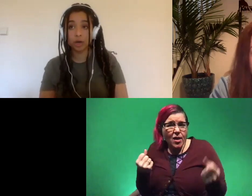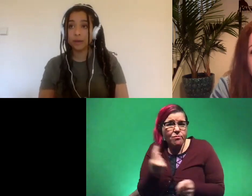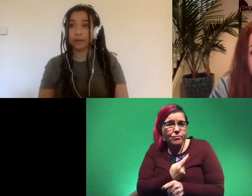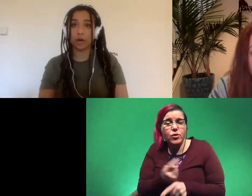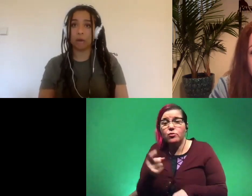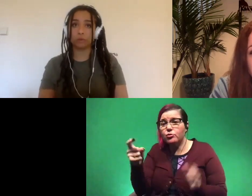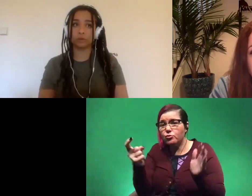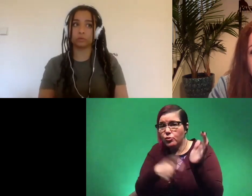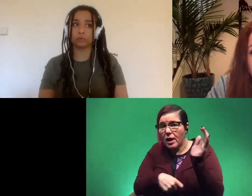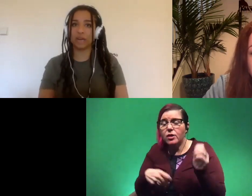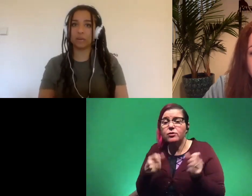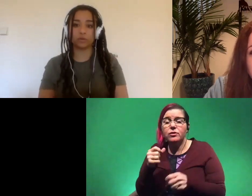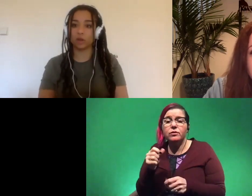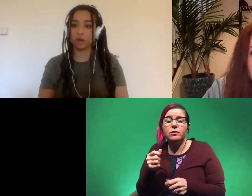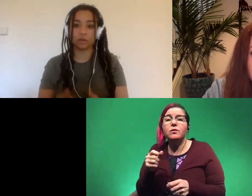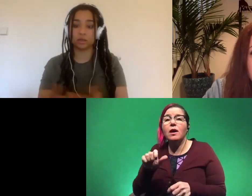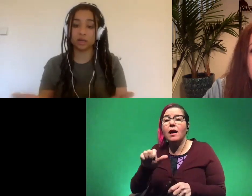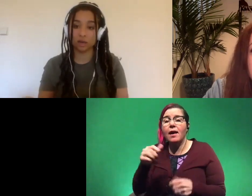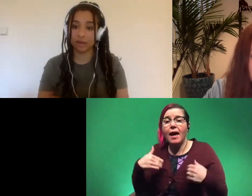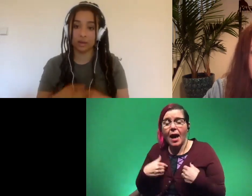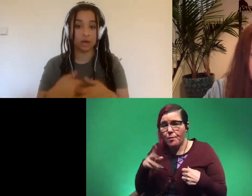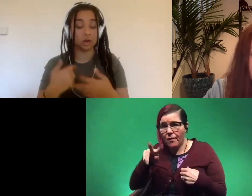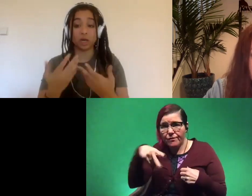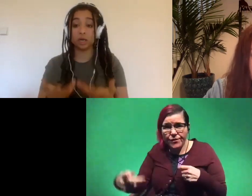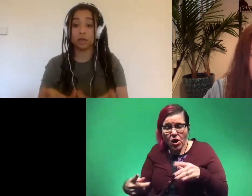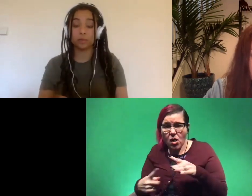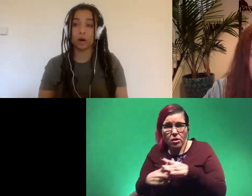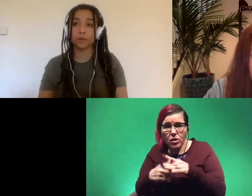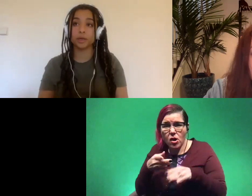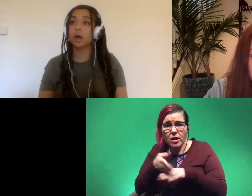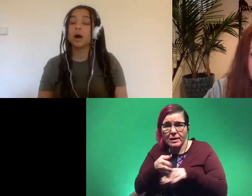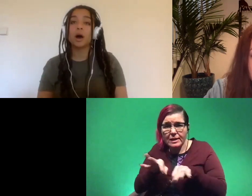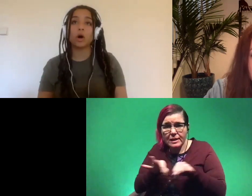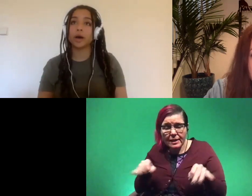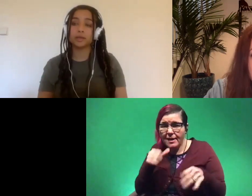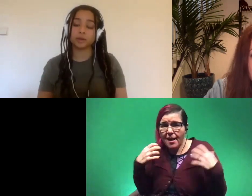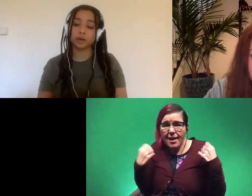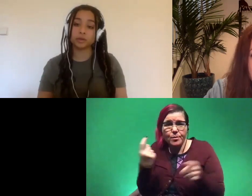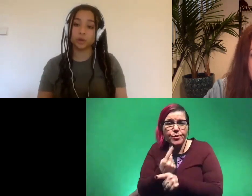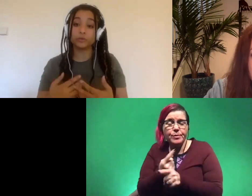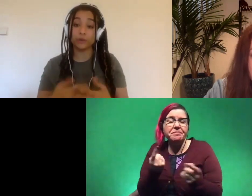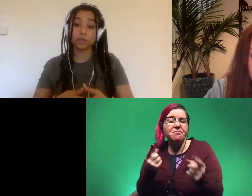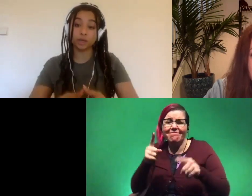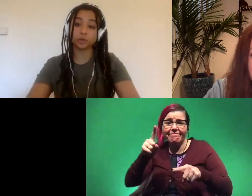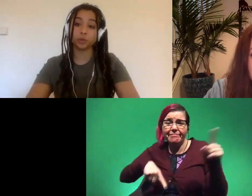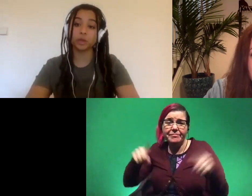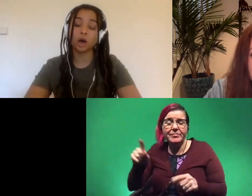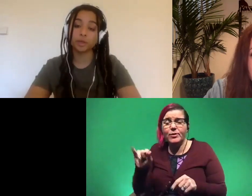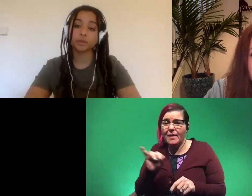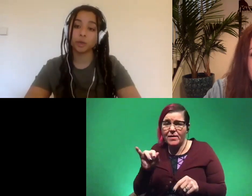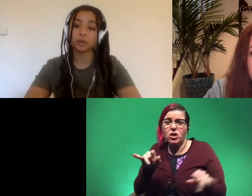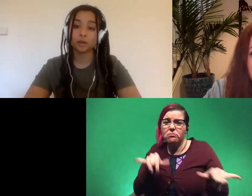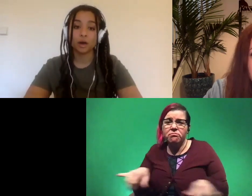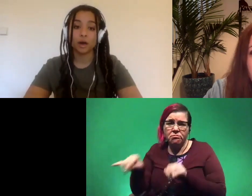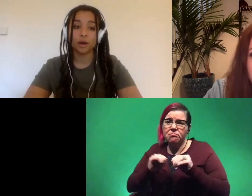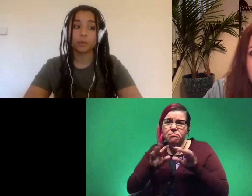they could happen from an animal falling on a stick and then it not healing properly all kinds of things so infection is actually really common